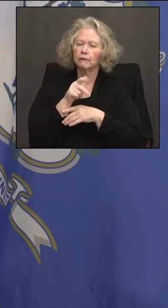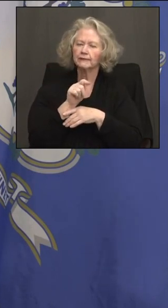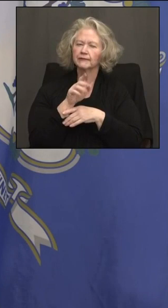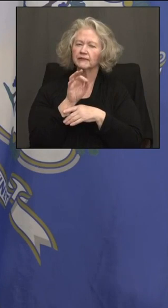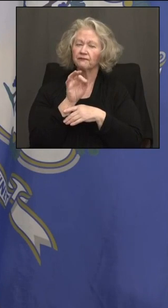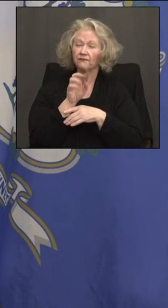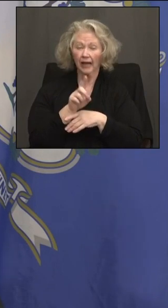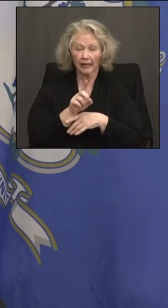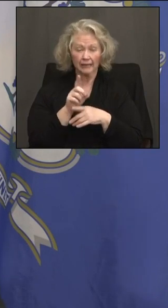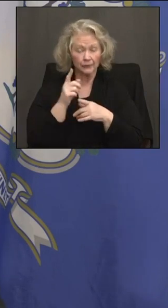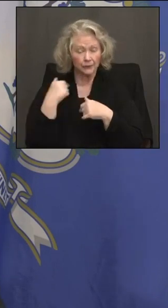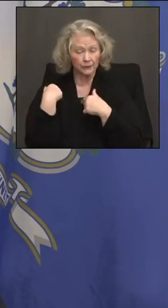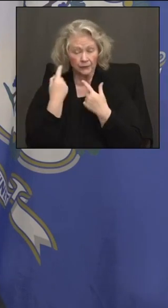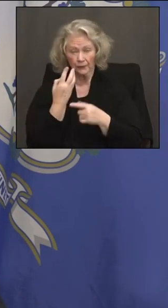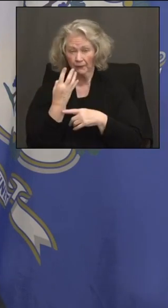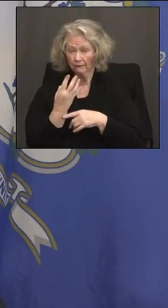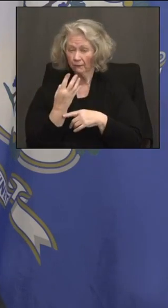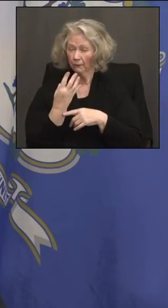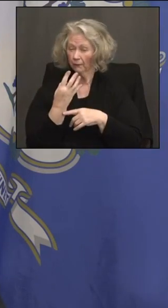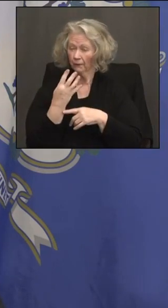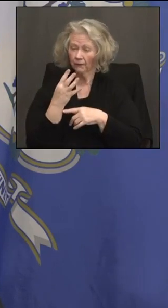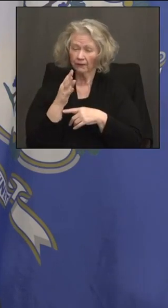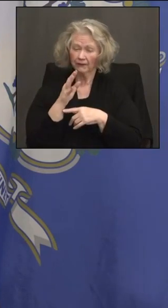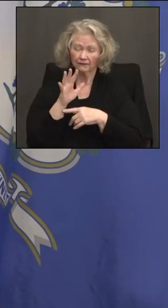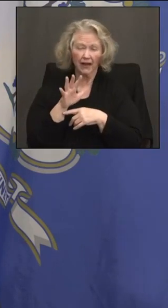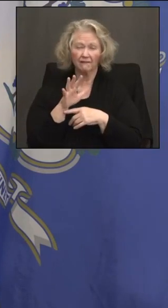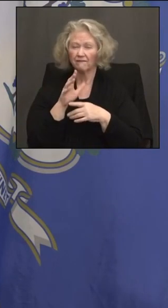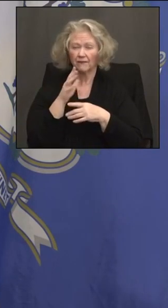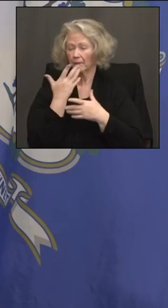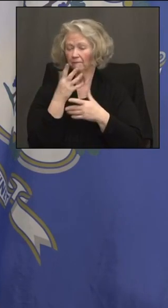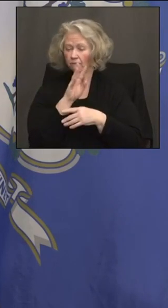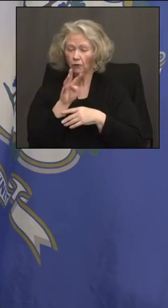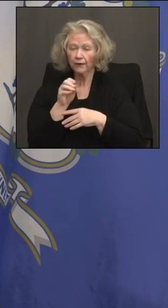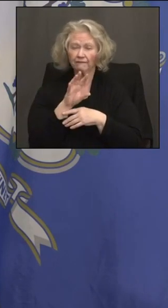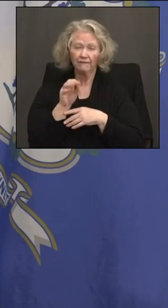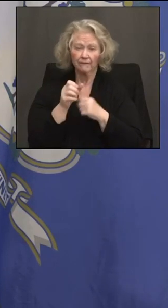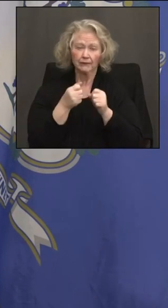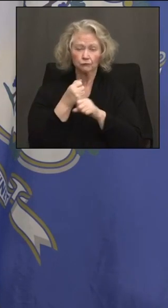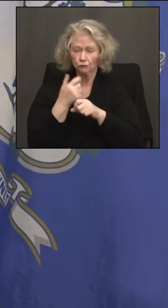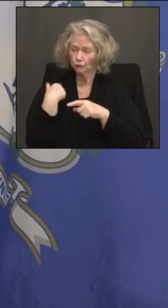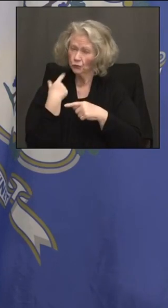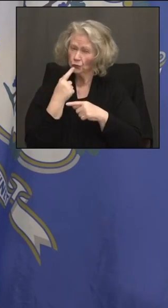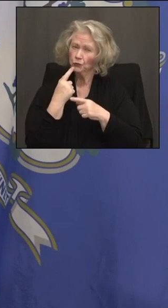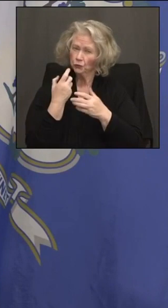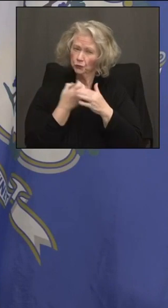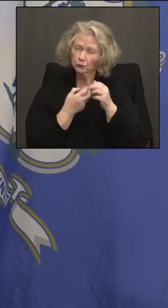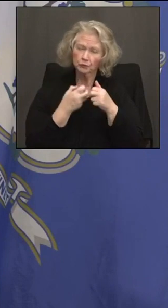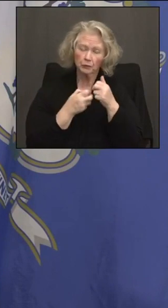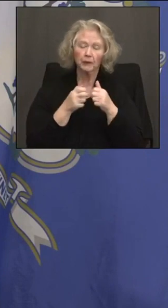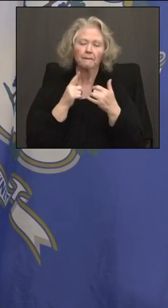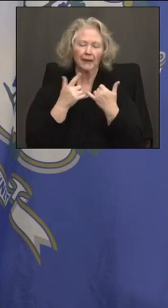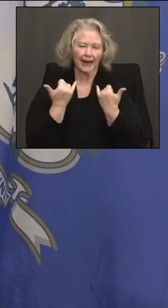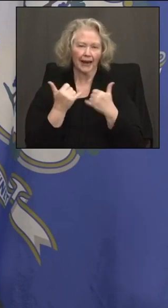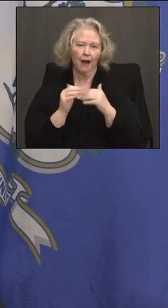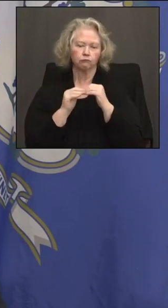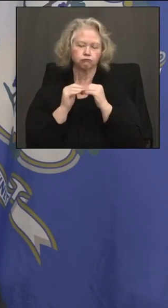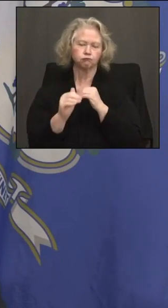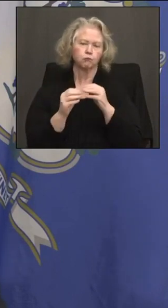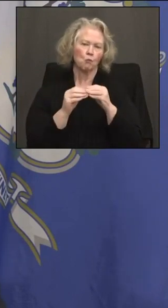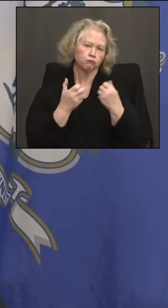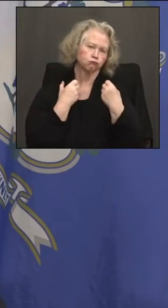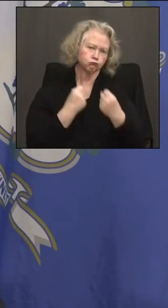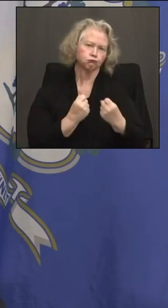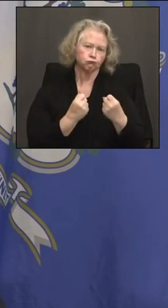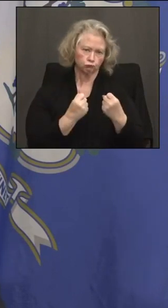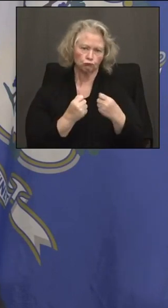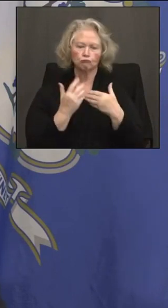most of the last four or five decades. And we're able to announce yesterday that we've got it on solid footing for